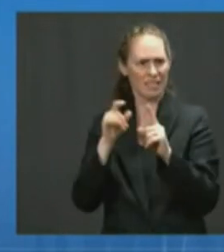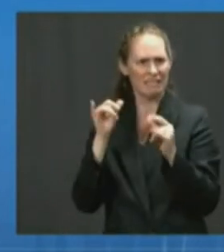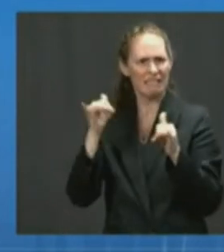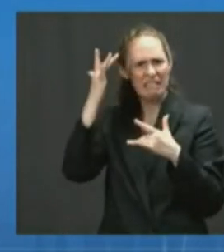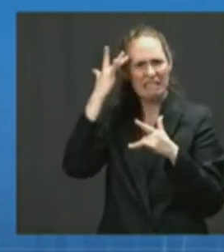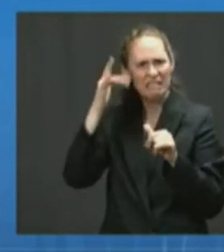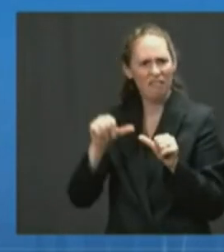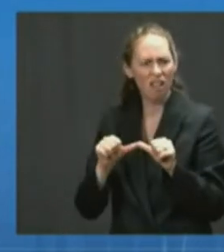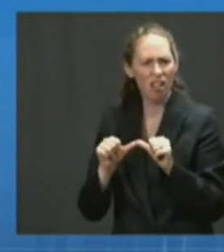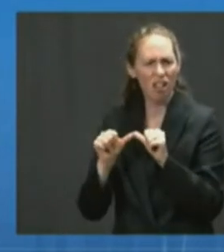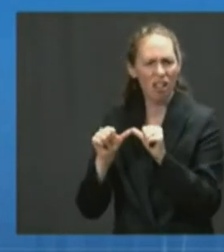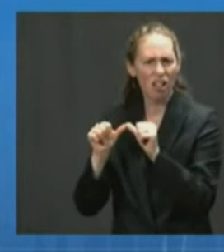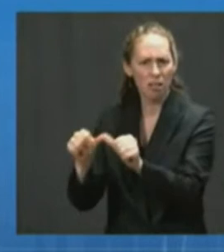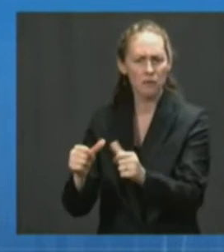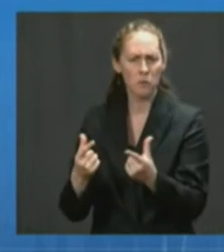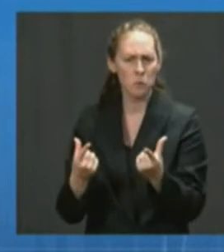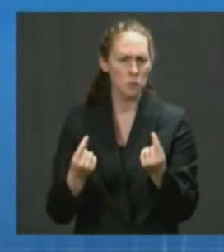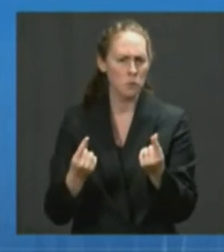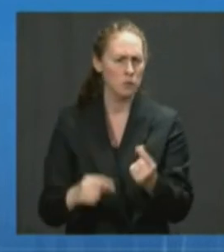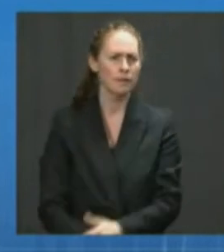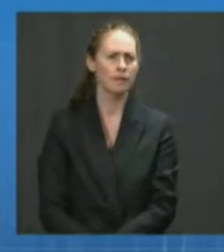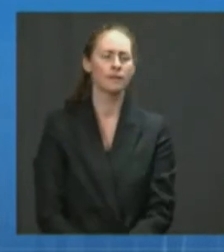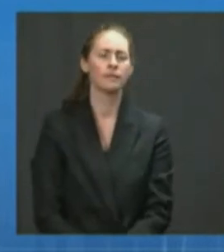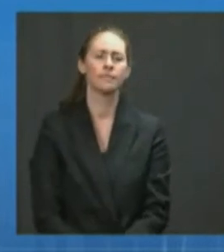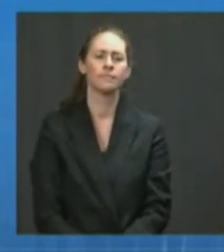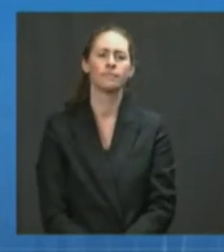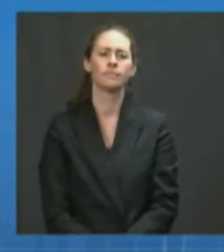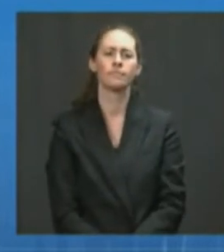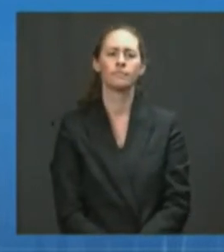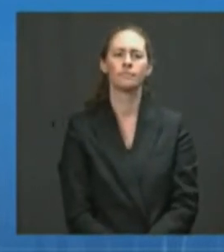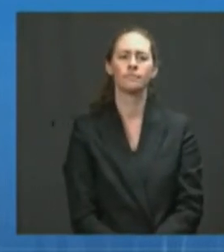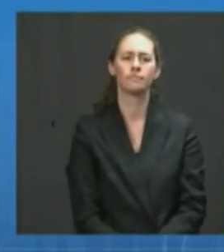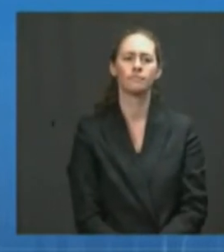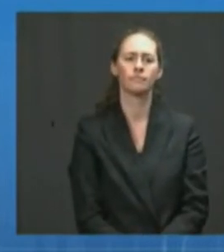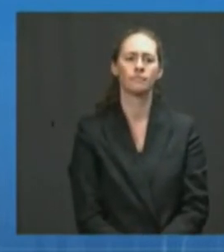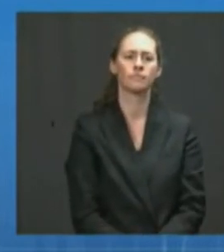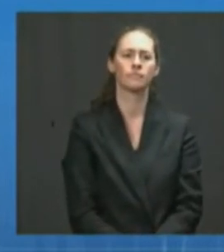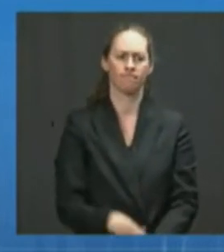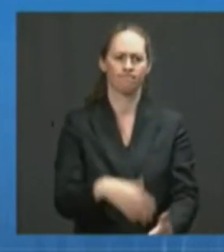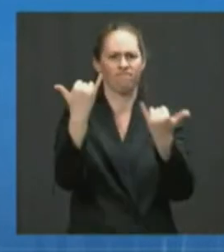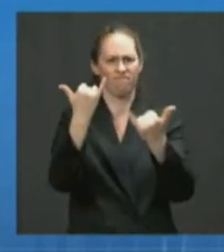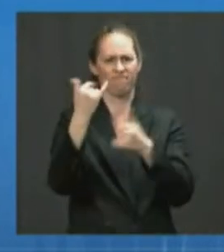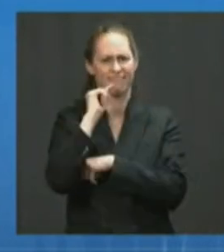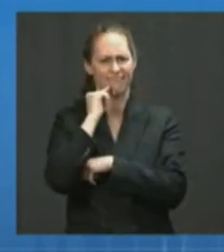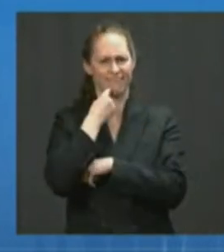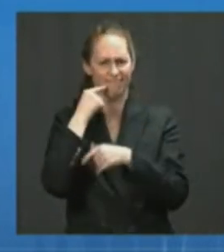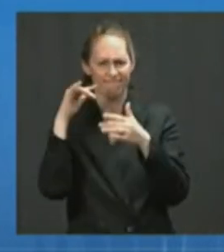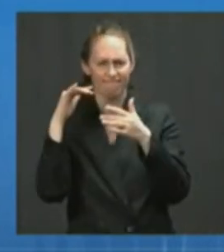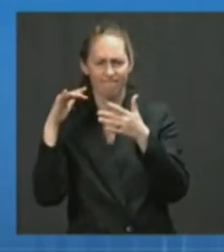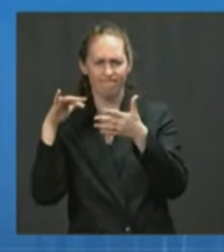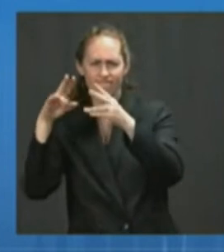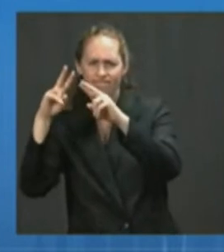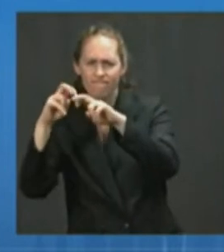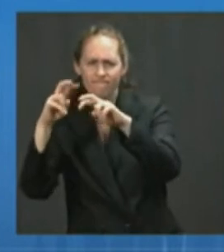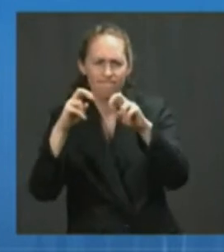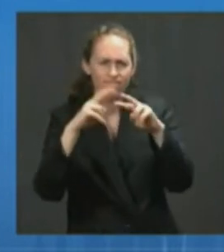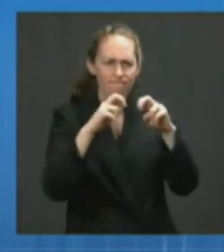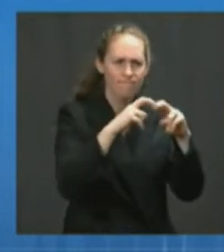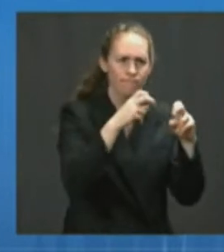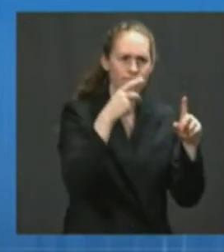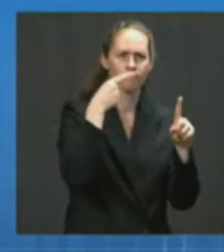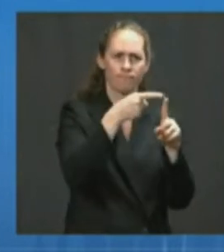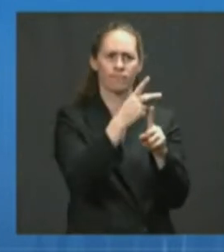object of a very intensive study right now following individuals with various levels of seriousness of